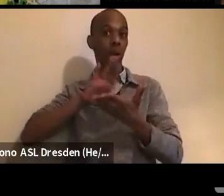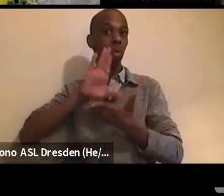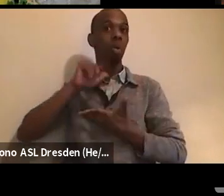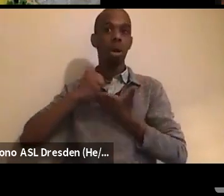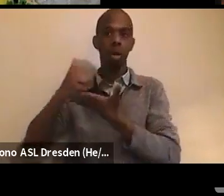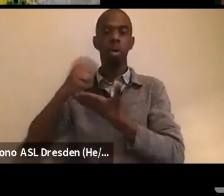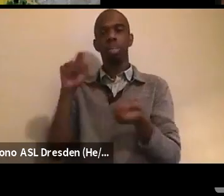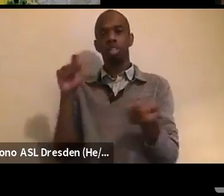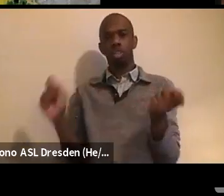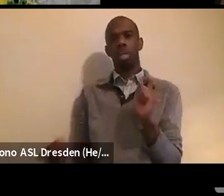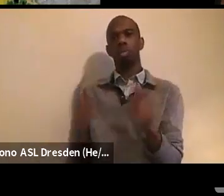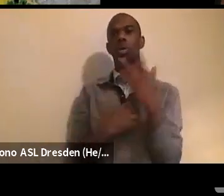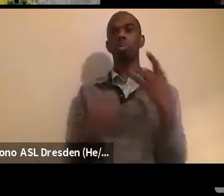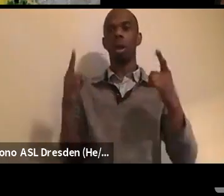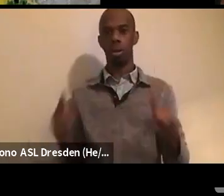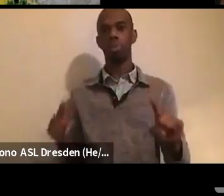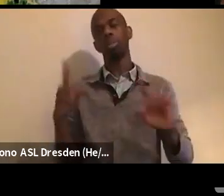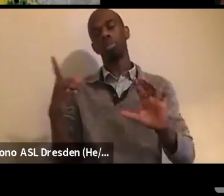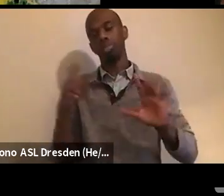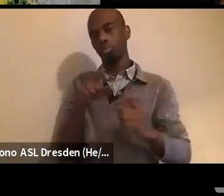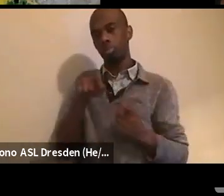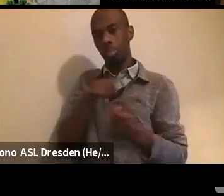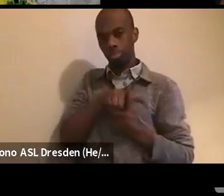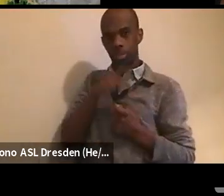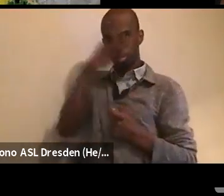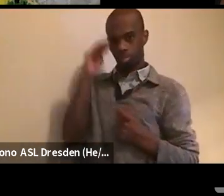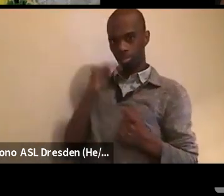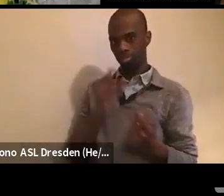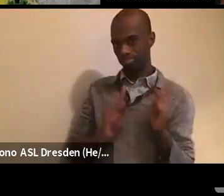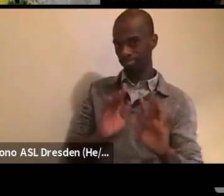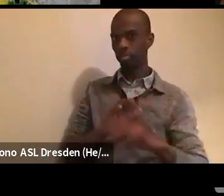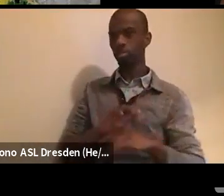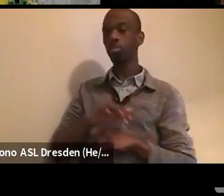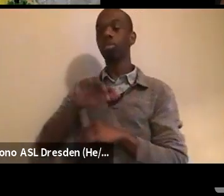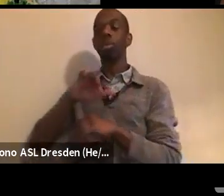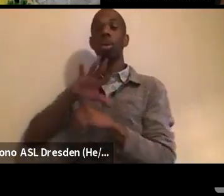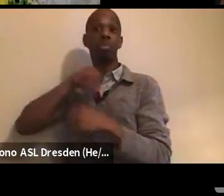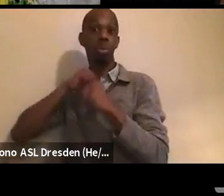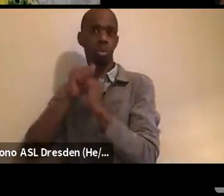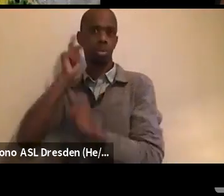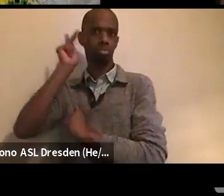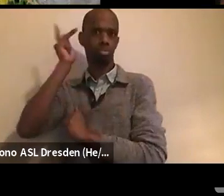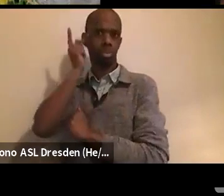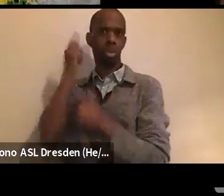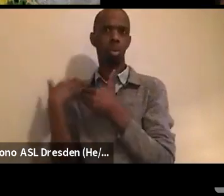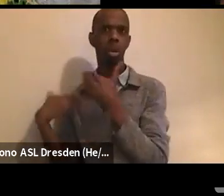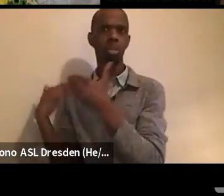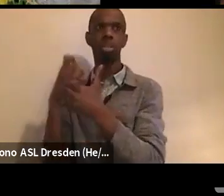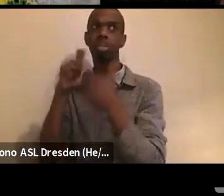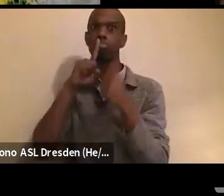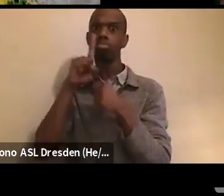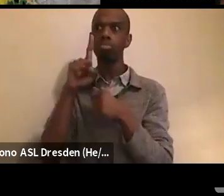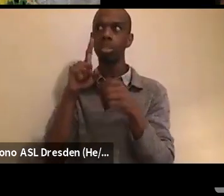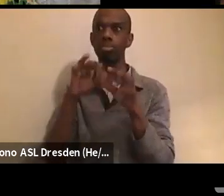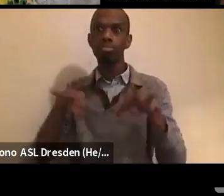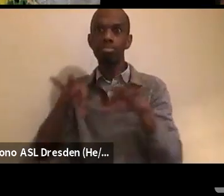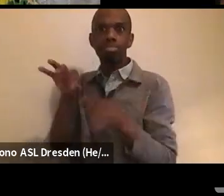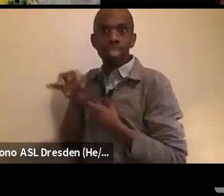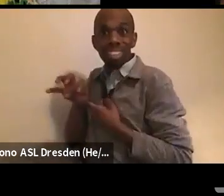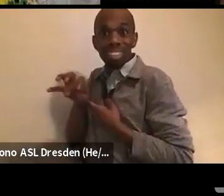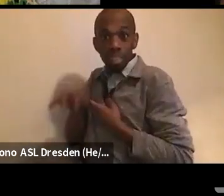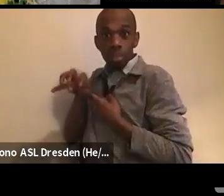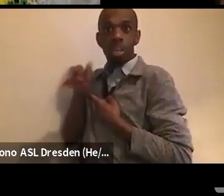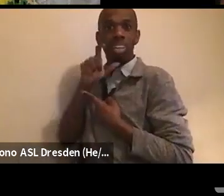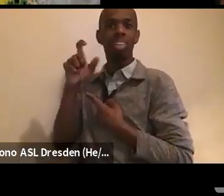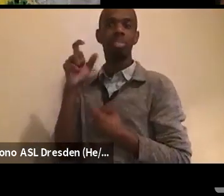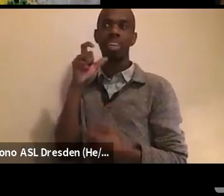black people in particular is absolutely necessary in order for us, not just, just to survive, but thrive. Um,